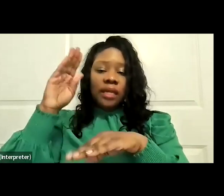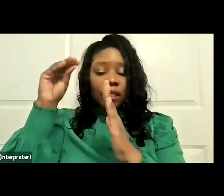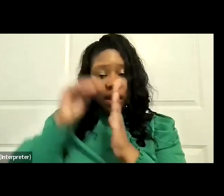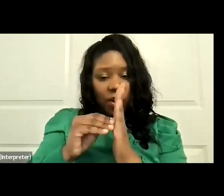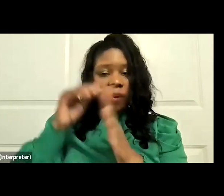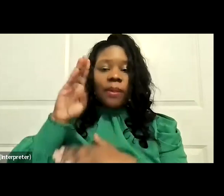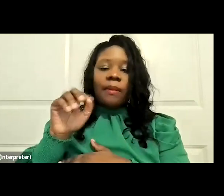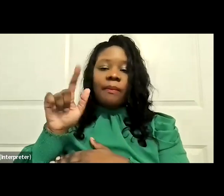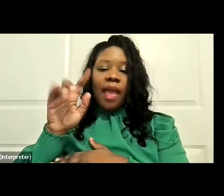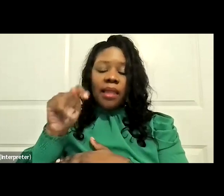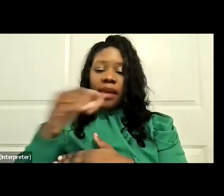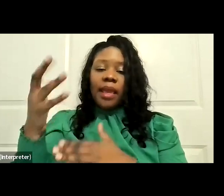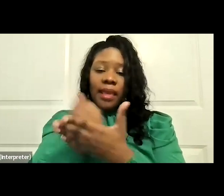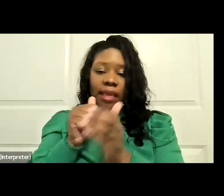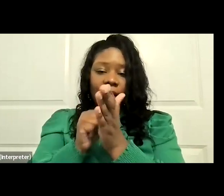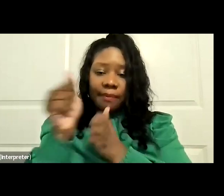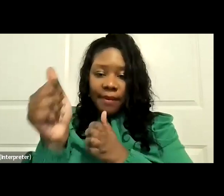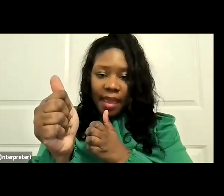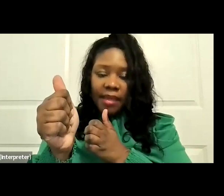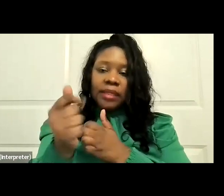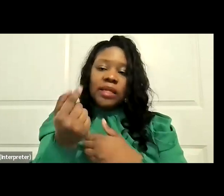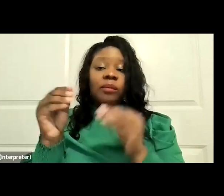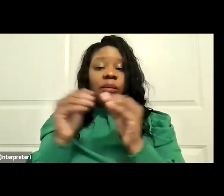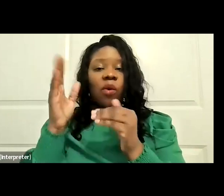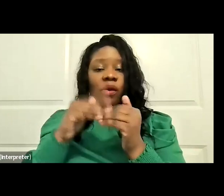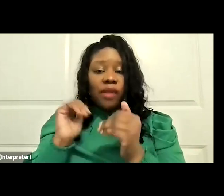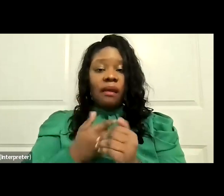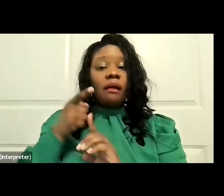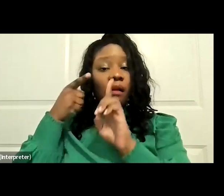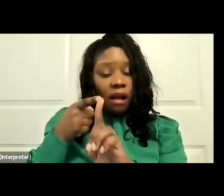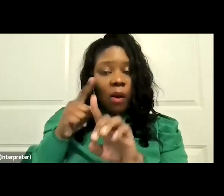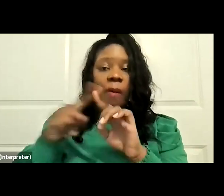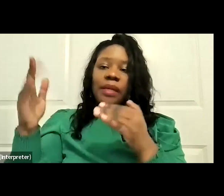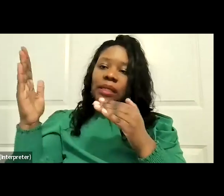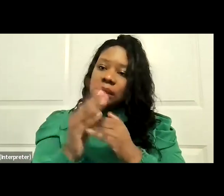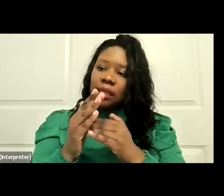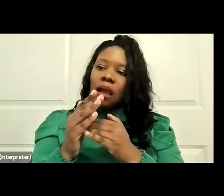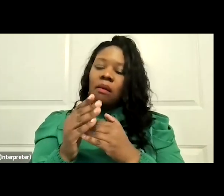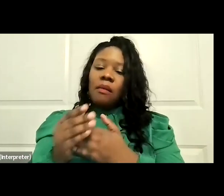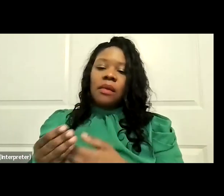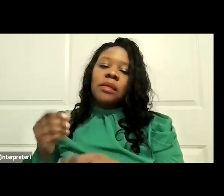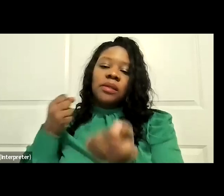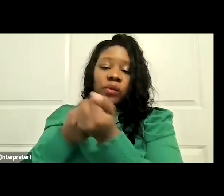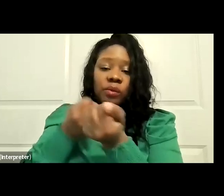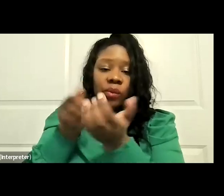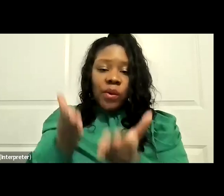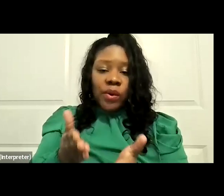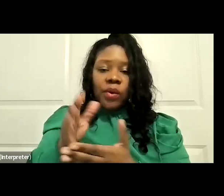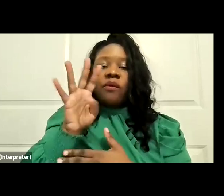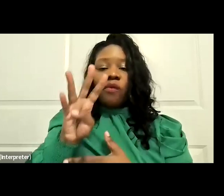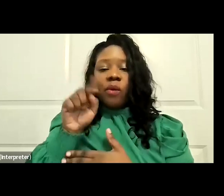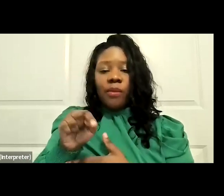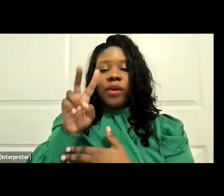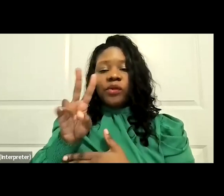bit more than initially was the goal for fundraising, but the major contributors included $4.27 million